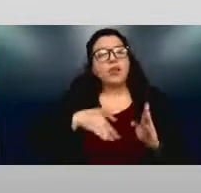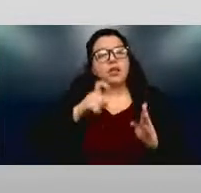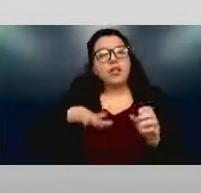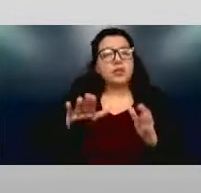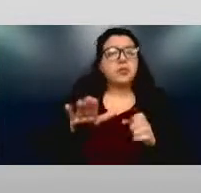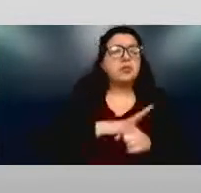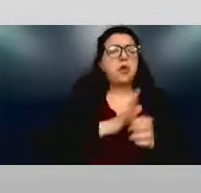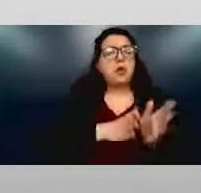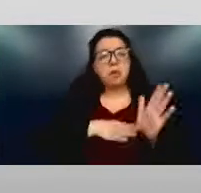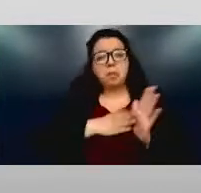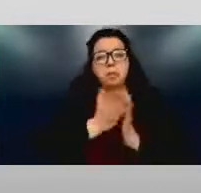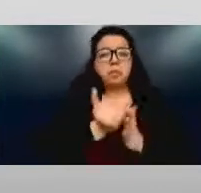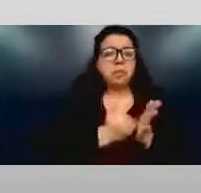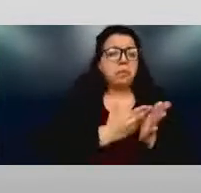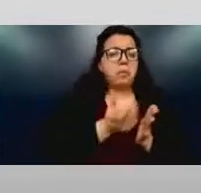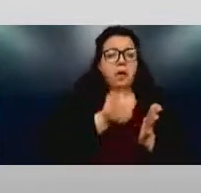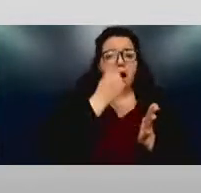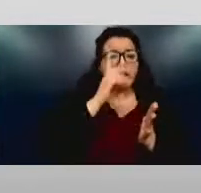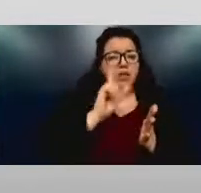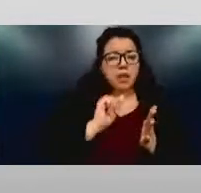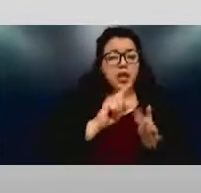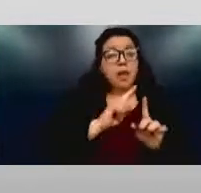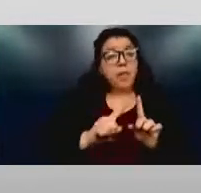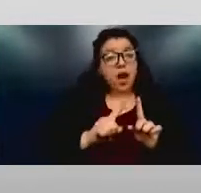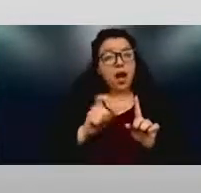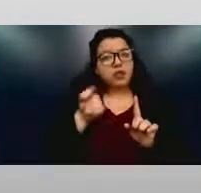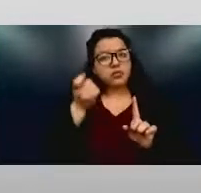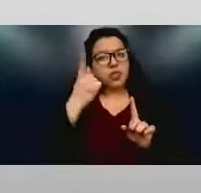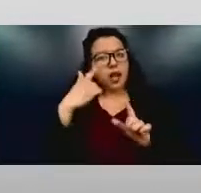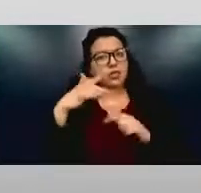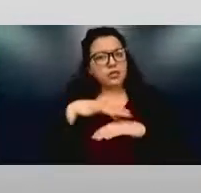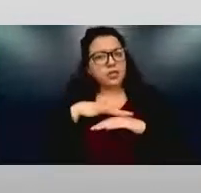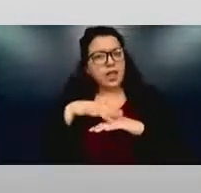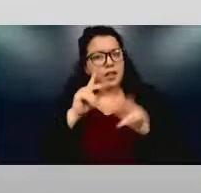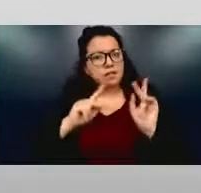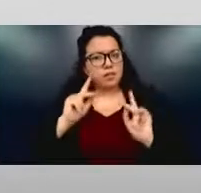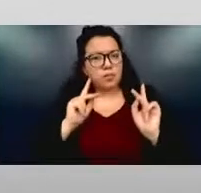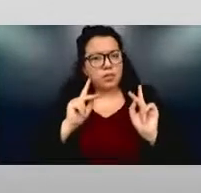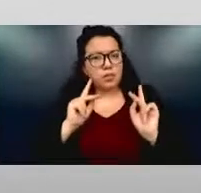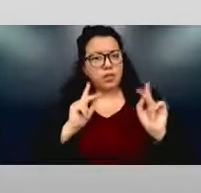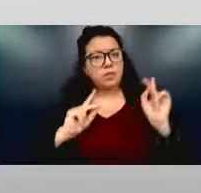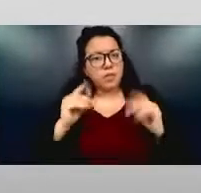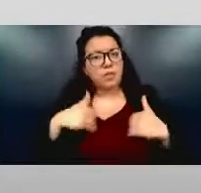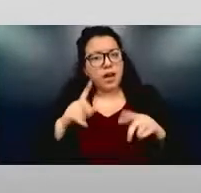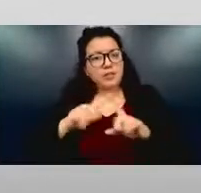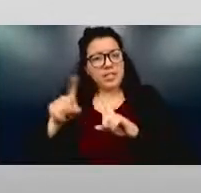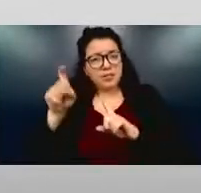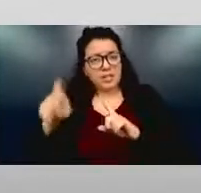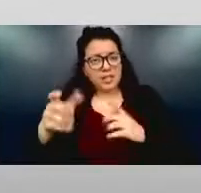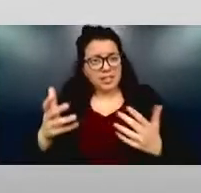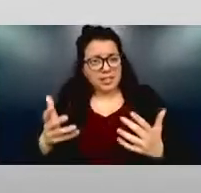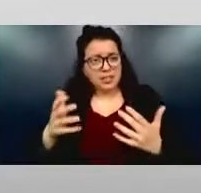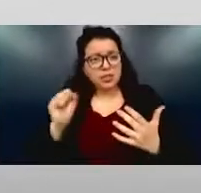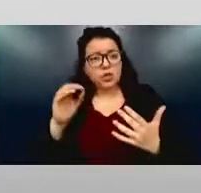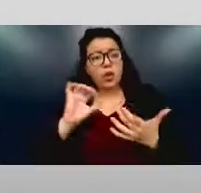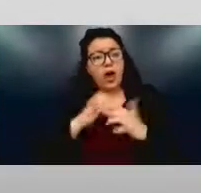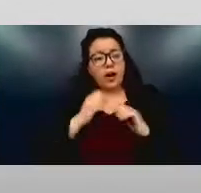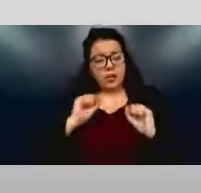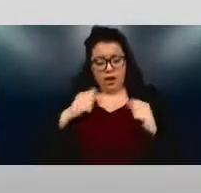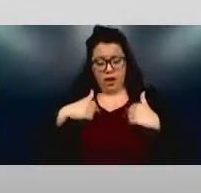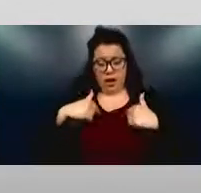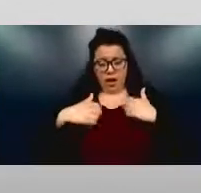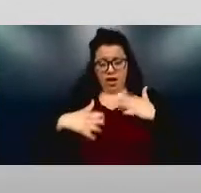understand people and the fact that people all have different needs and therefore let's figure out what we can do to then support people.